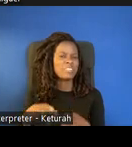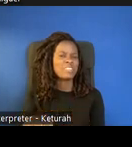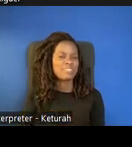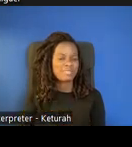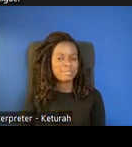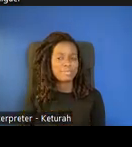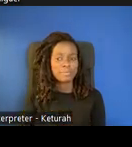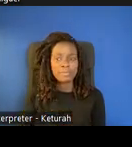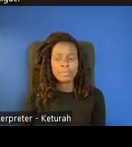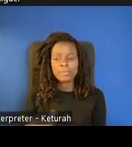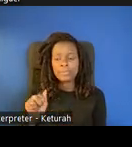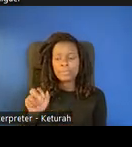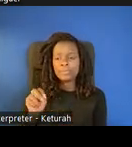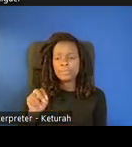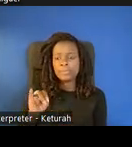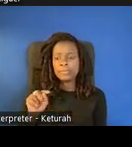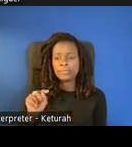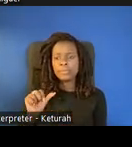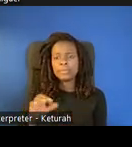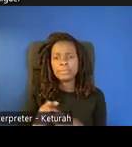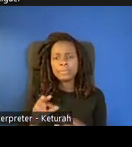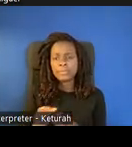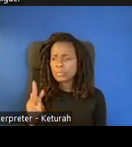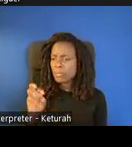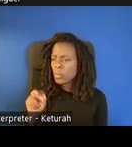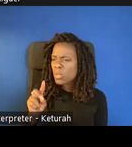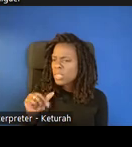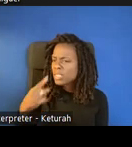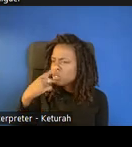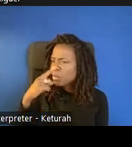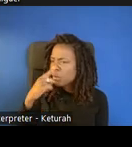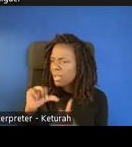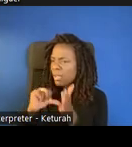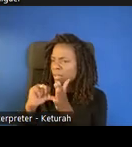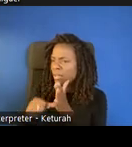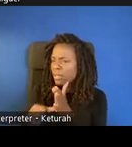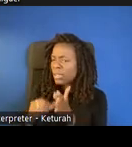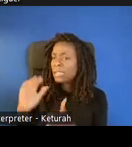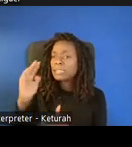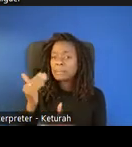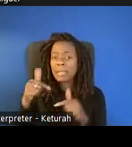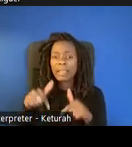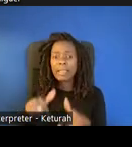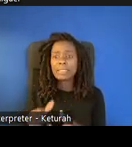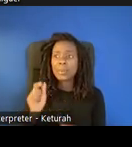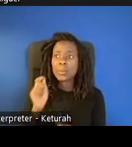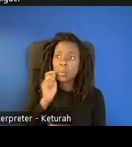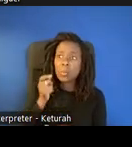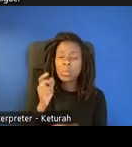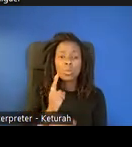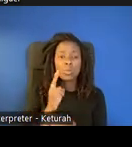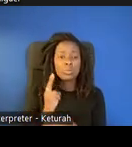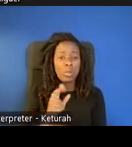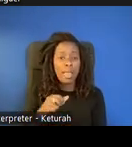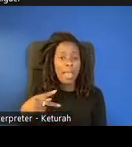Wendy, this is Anita. I just have a question. Can you reiterate them? it sounds like this is a really useful app for the child to use with the parent